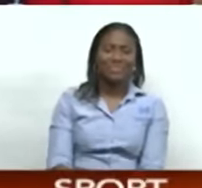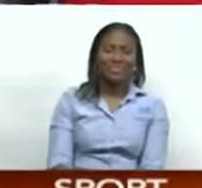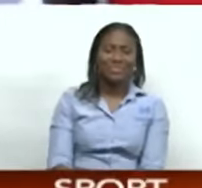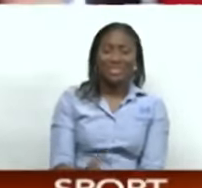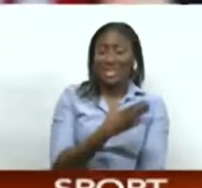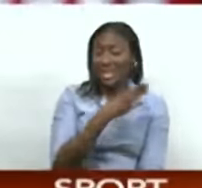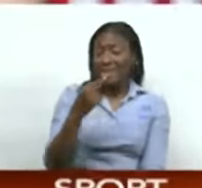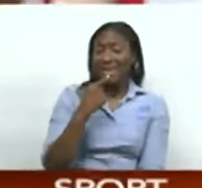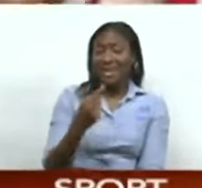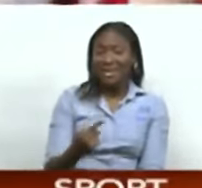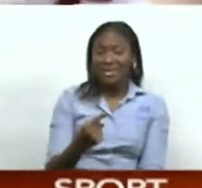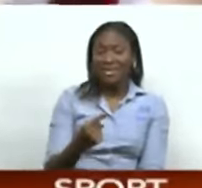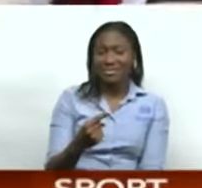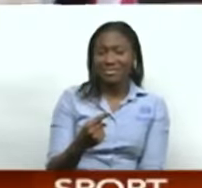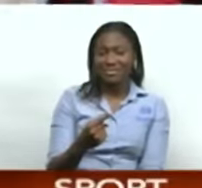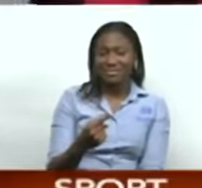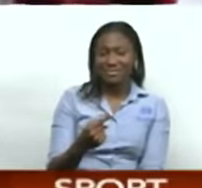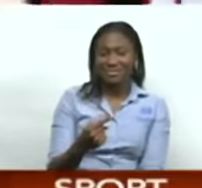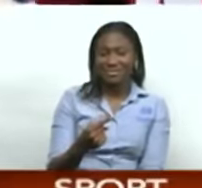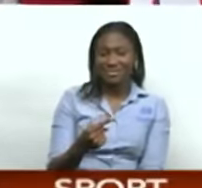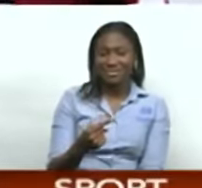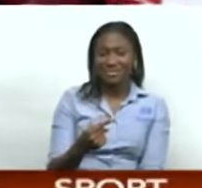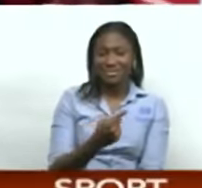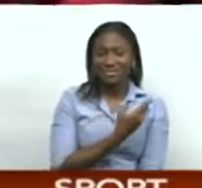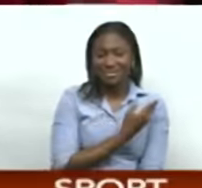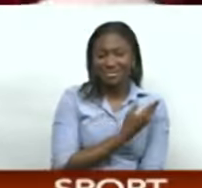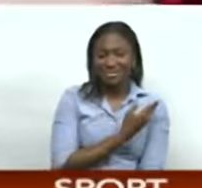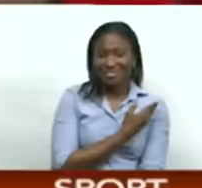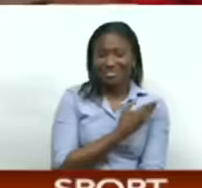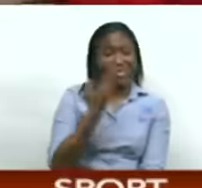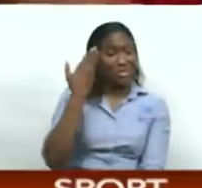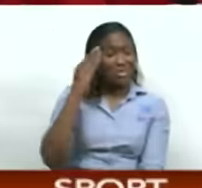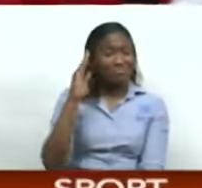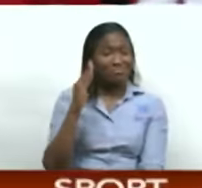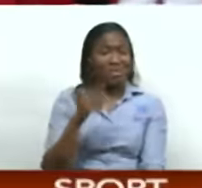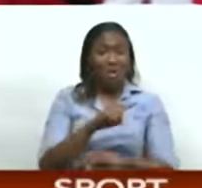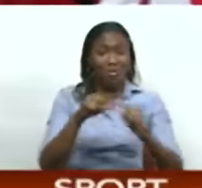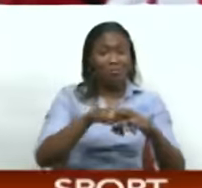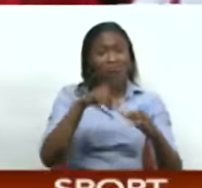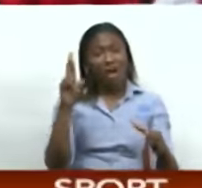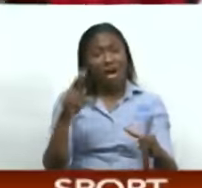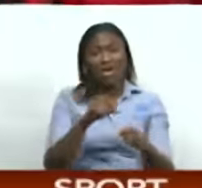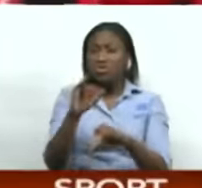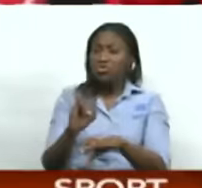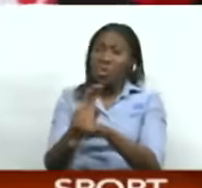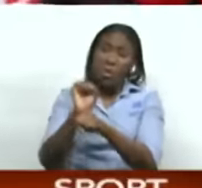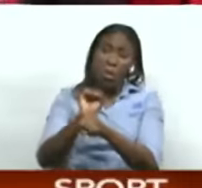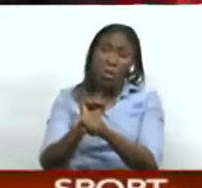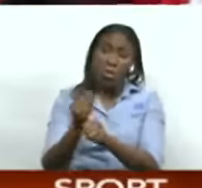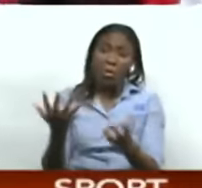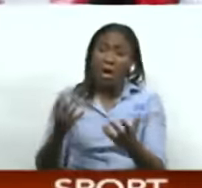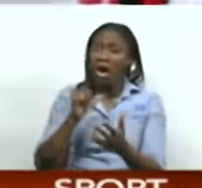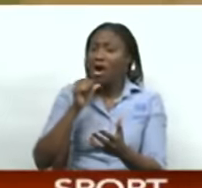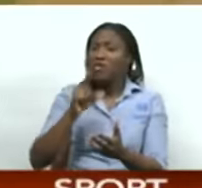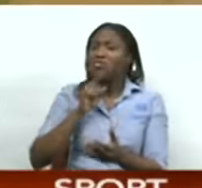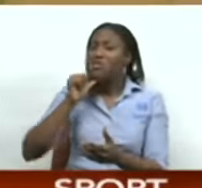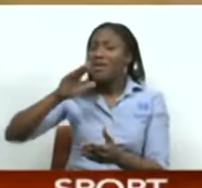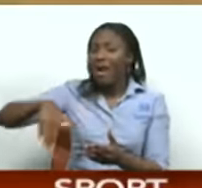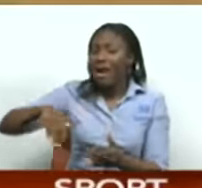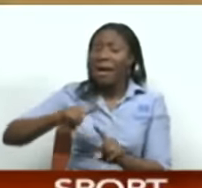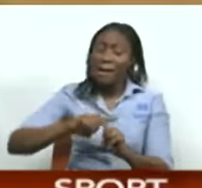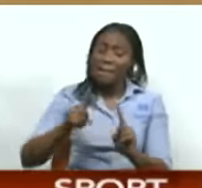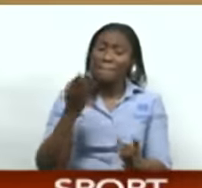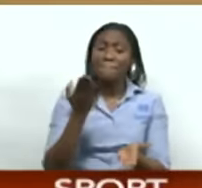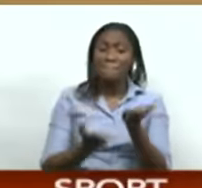says there is no immediate role for Narine, but thinks that the 35-year-old will be useful within the recently set